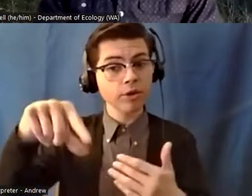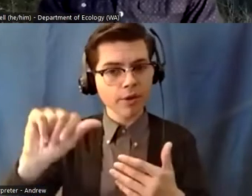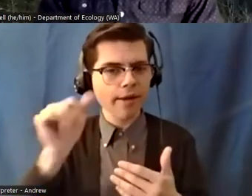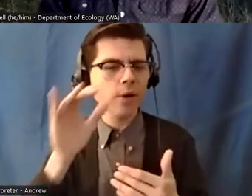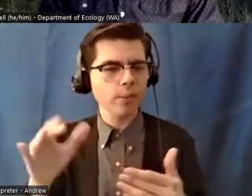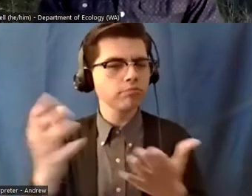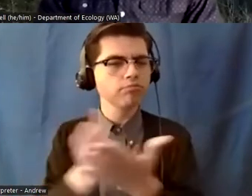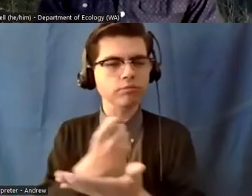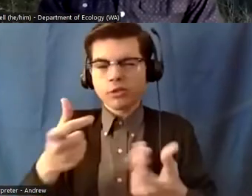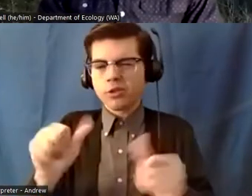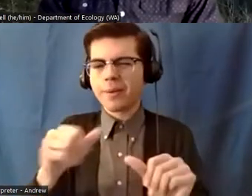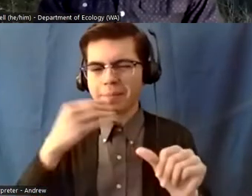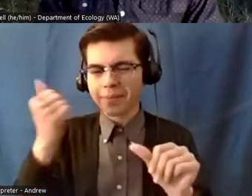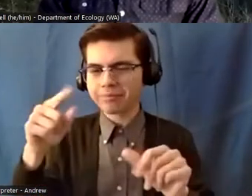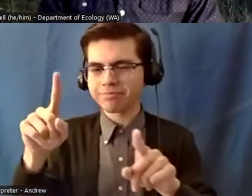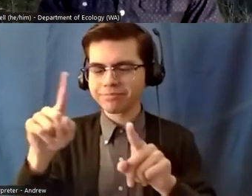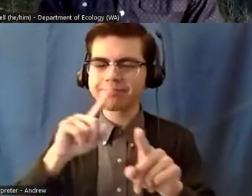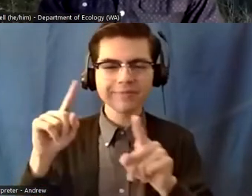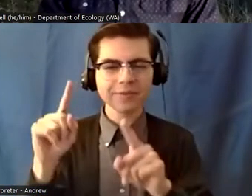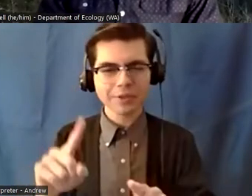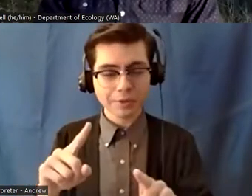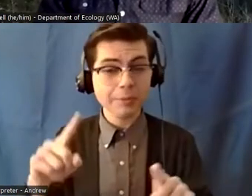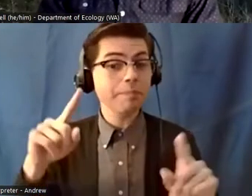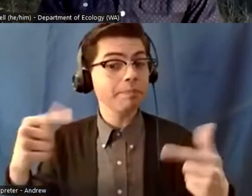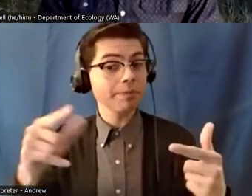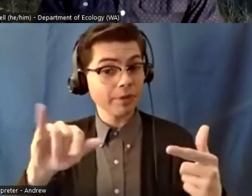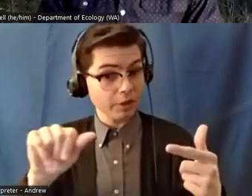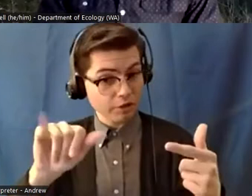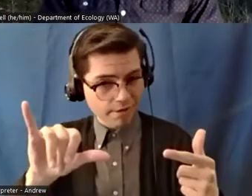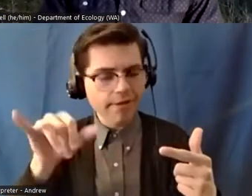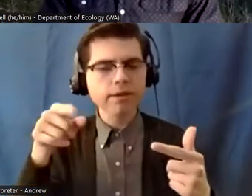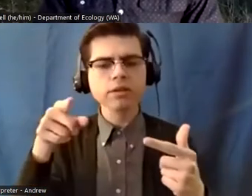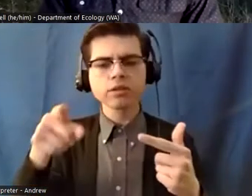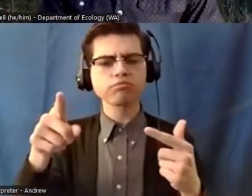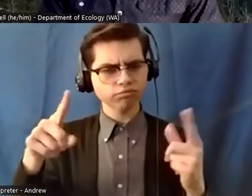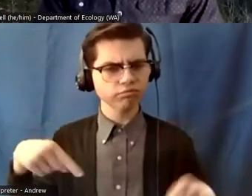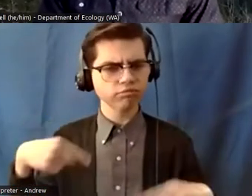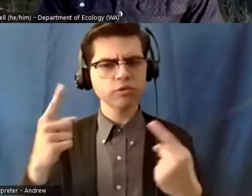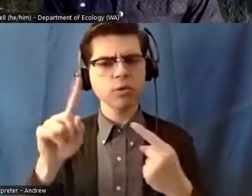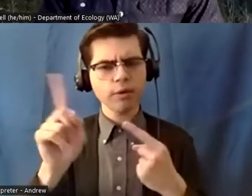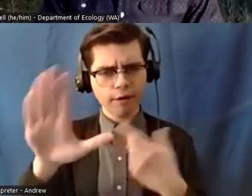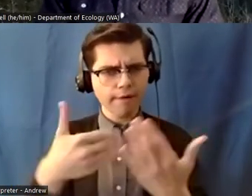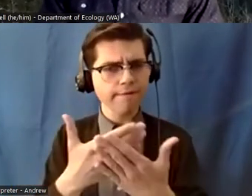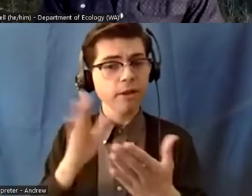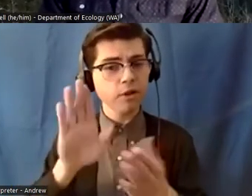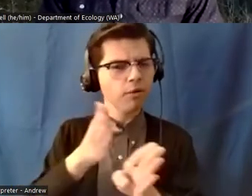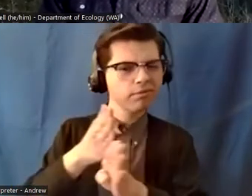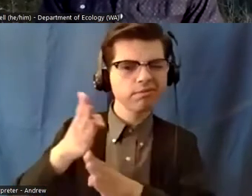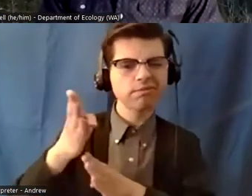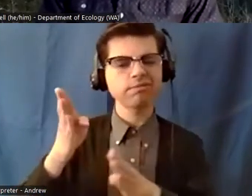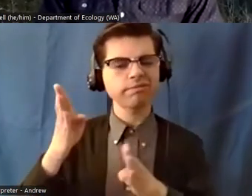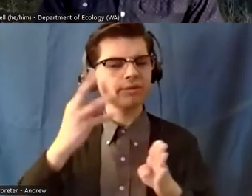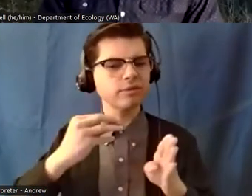with that um jay my next question is for you um so your pathway to where you are now is is intricate can you tell us